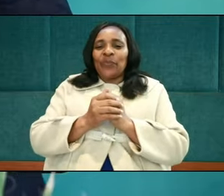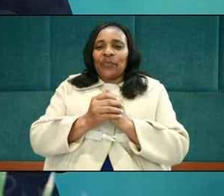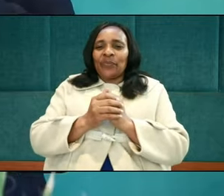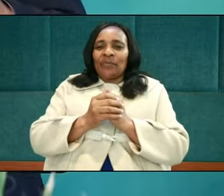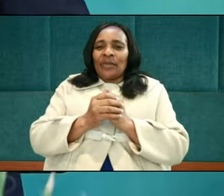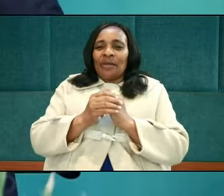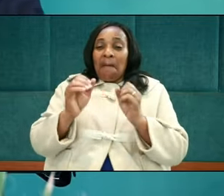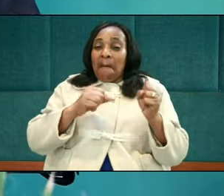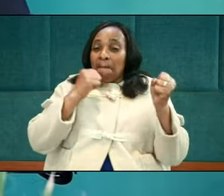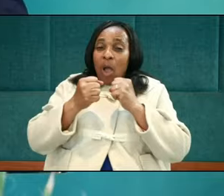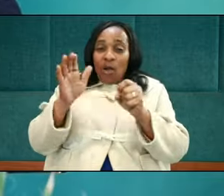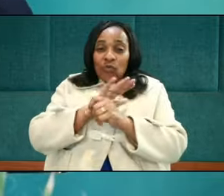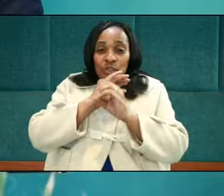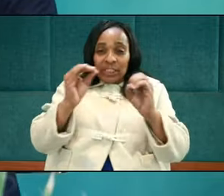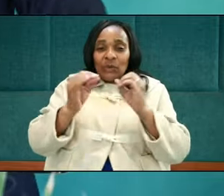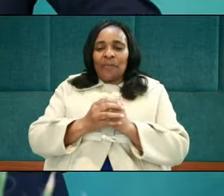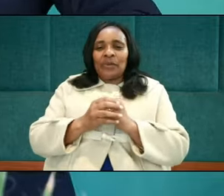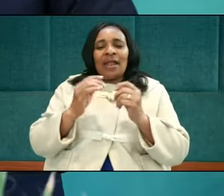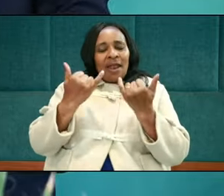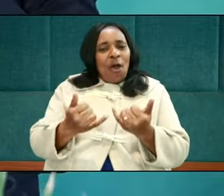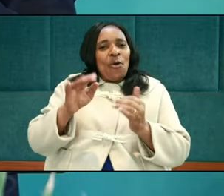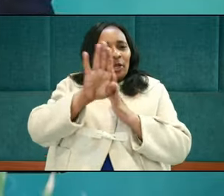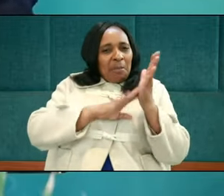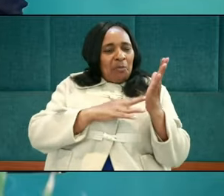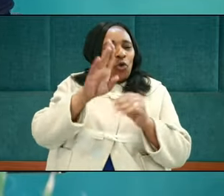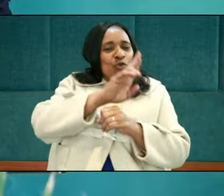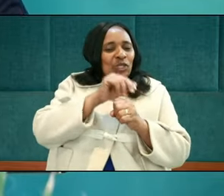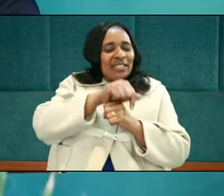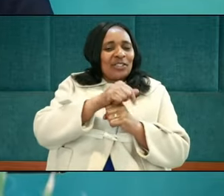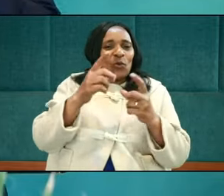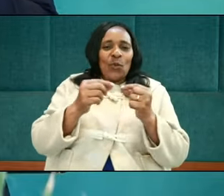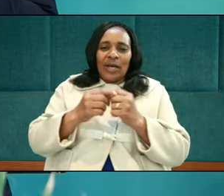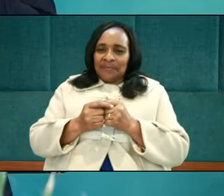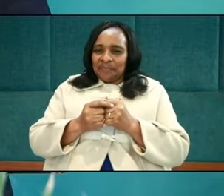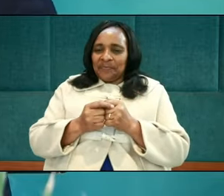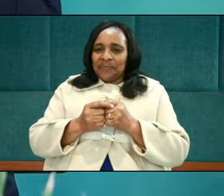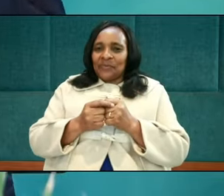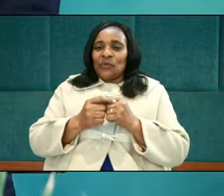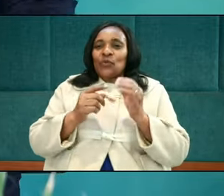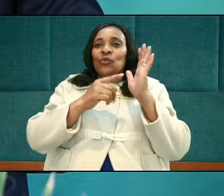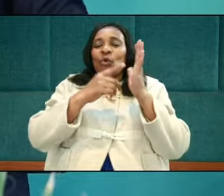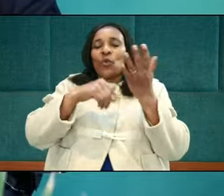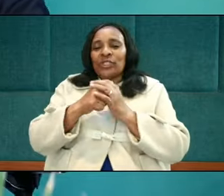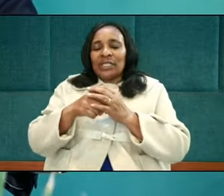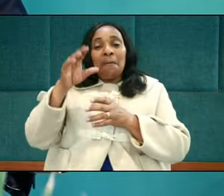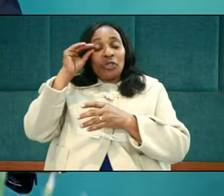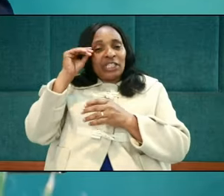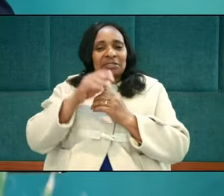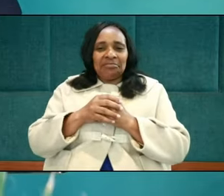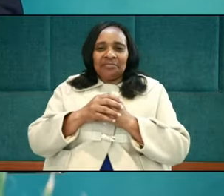Voluntary powerlessness. Now, the Bible uses that word to refer to Moses,